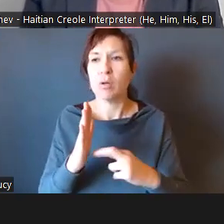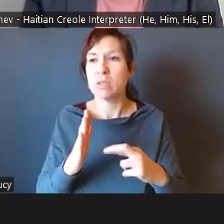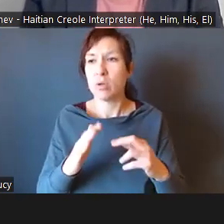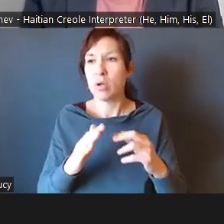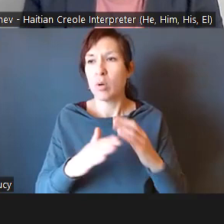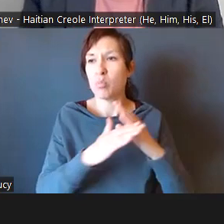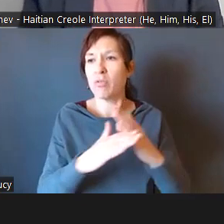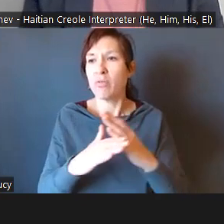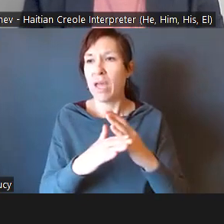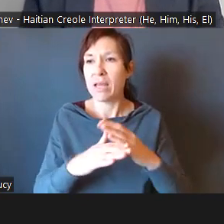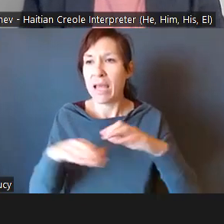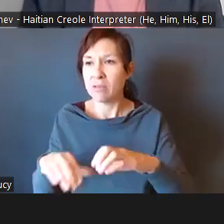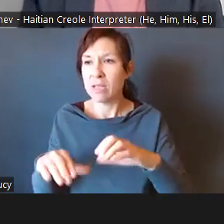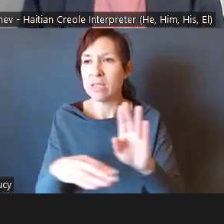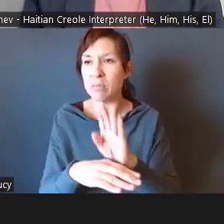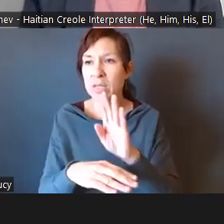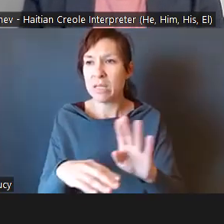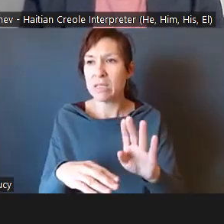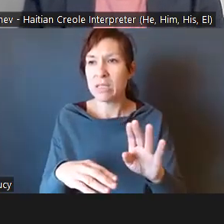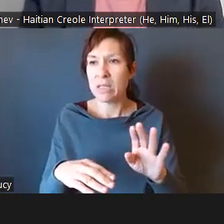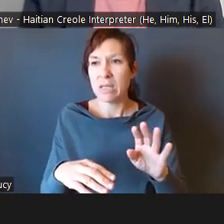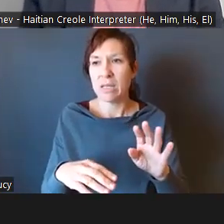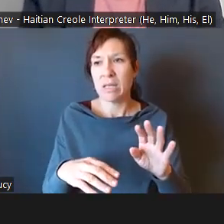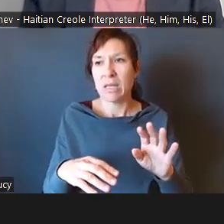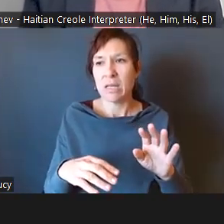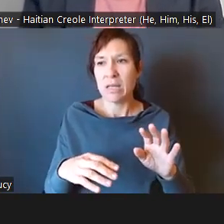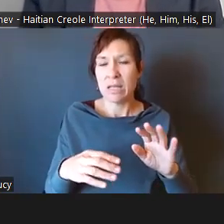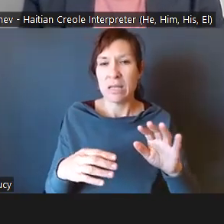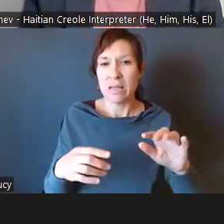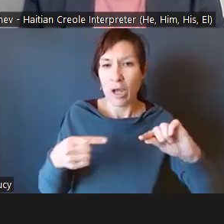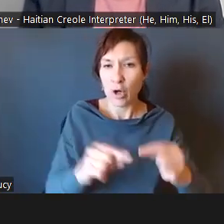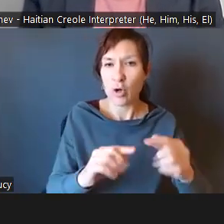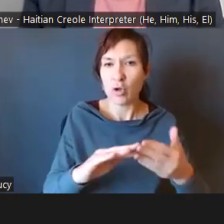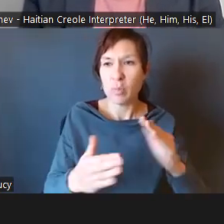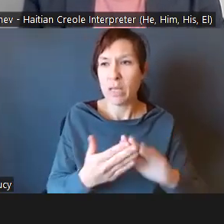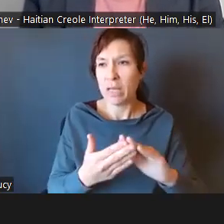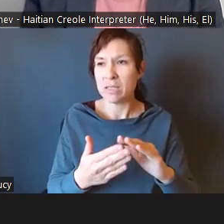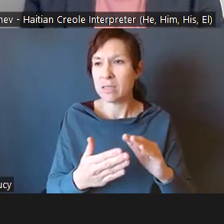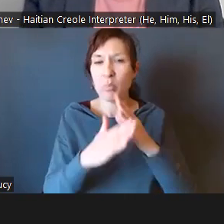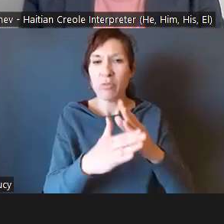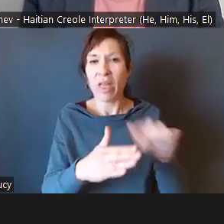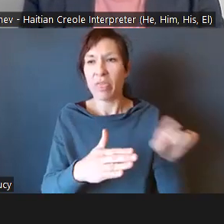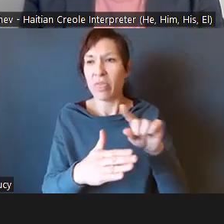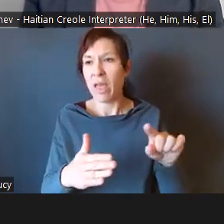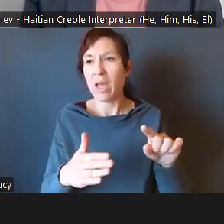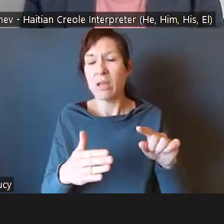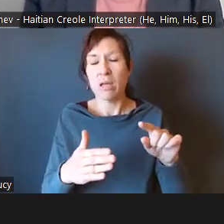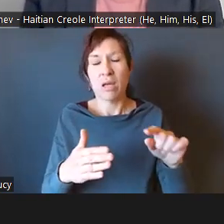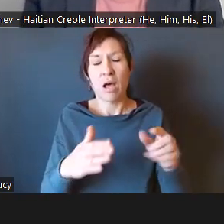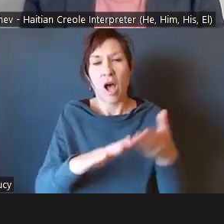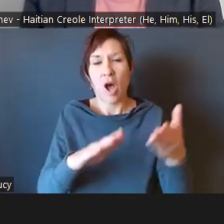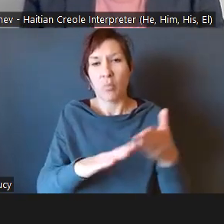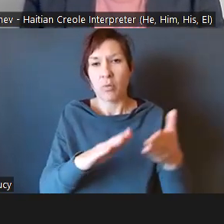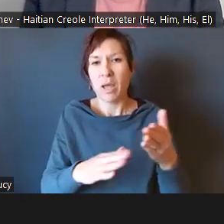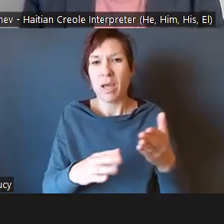communities from being able to operate, rather than placing the burden of remediation after the damage has been done on the communities?